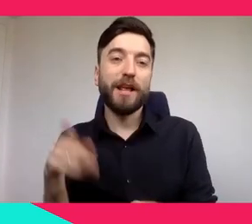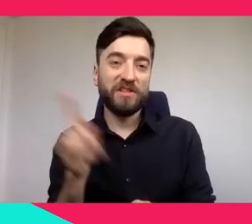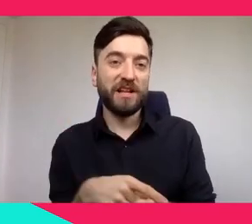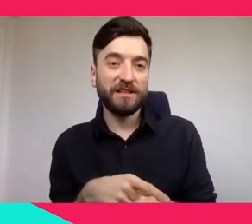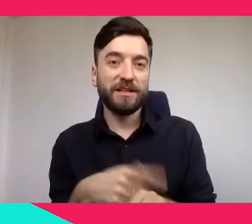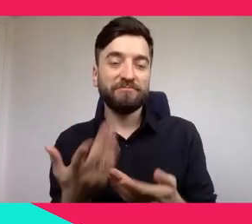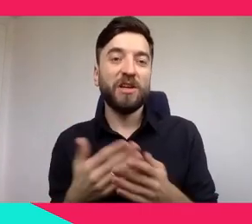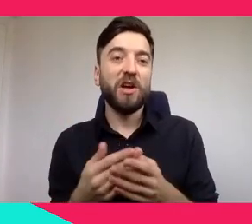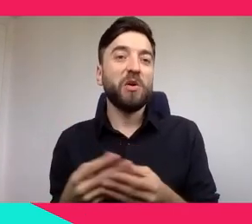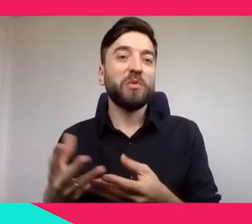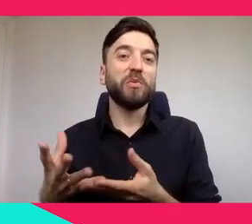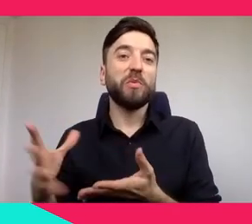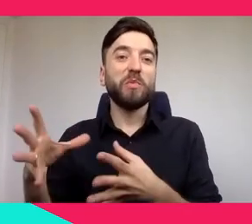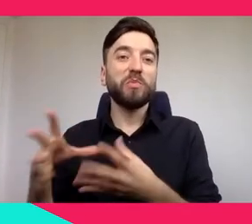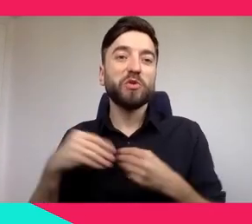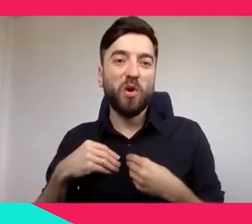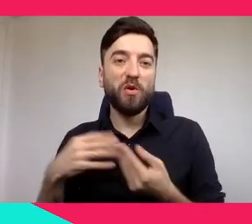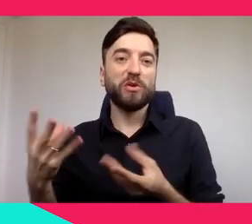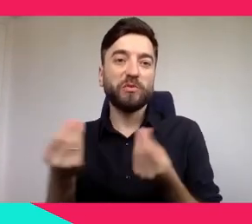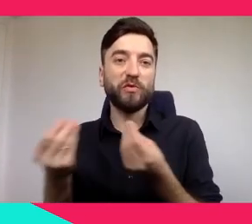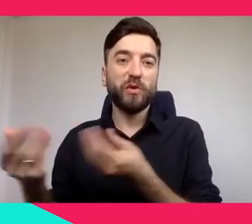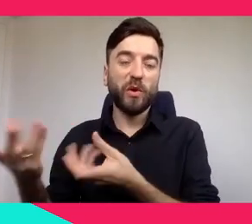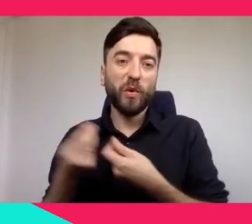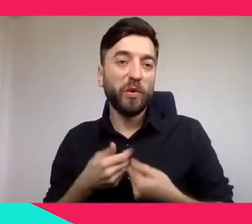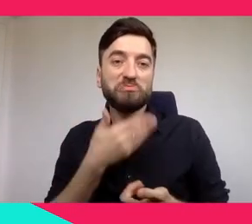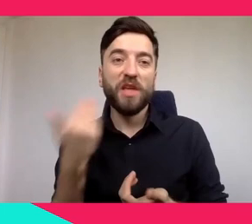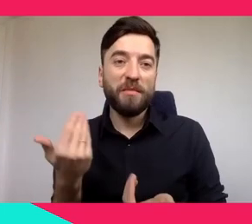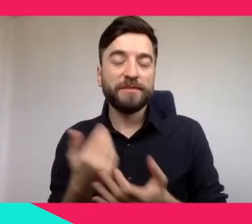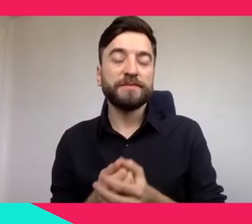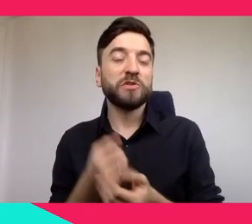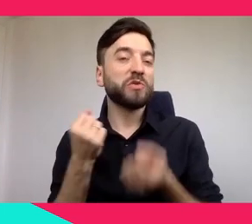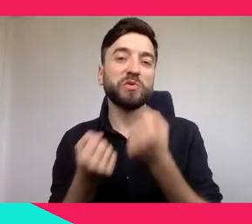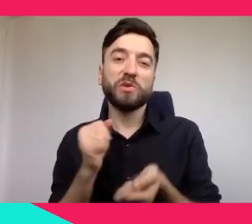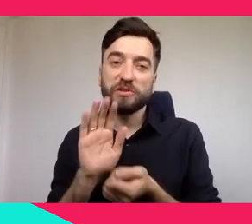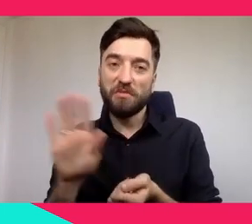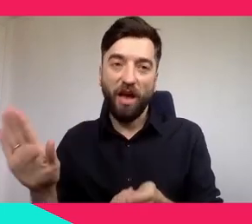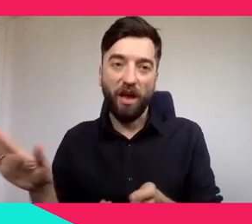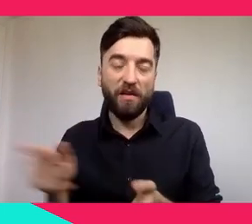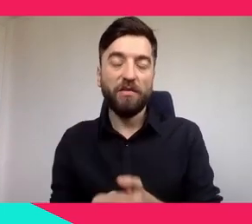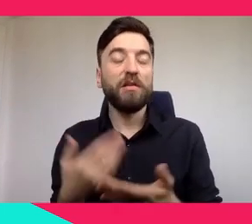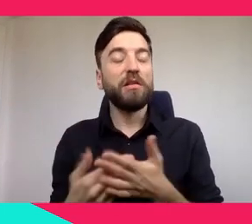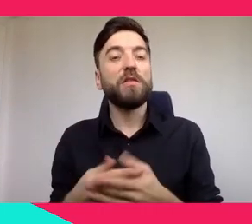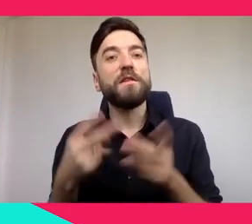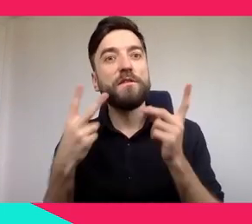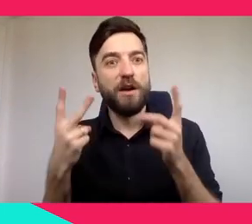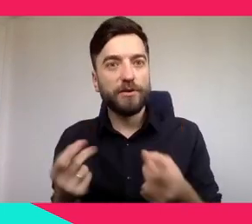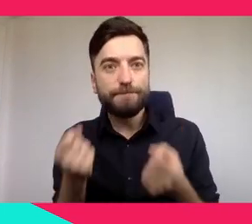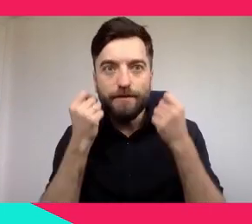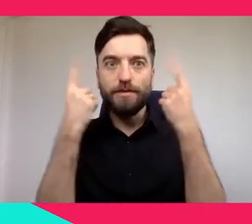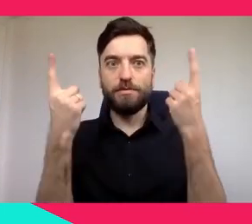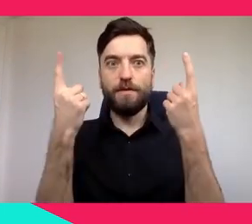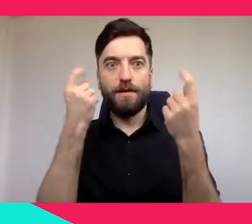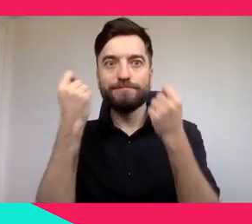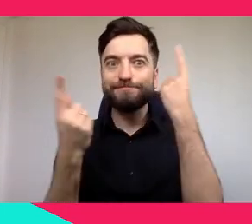Innovation is also, in my opinion, too often the poor relation of museums. It's not necessarily